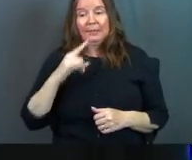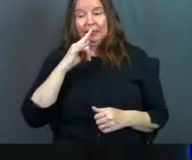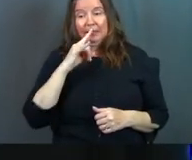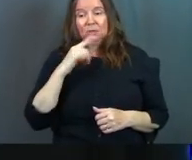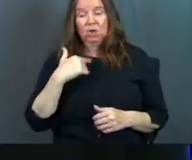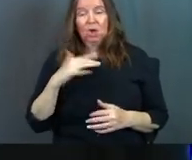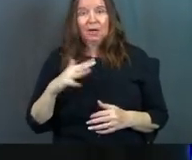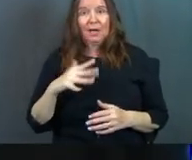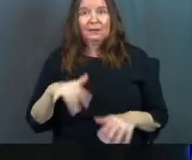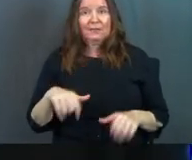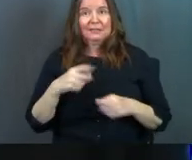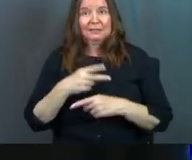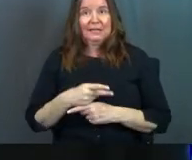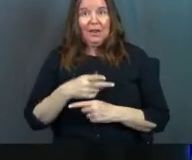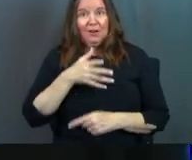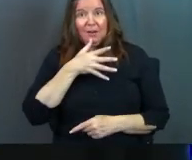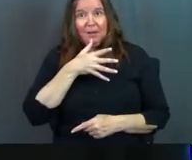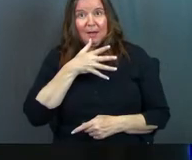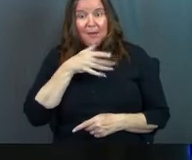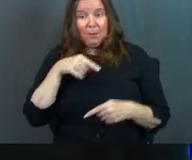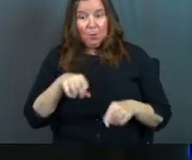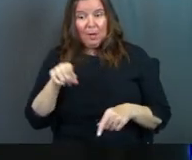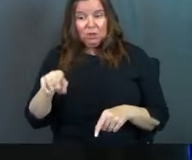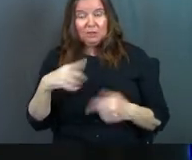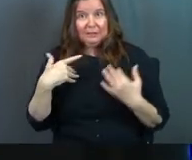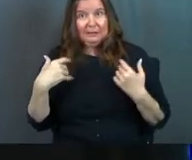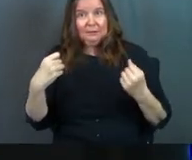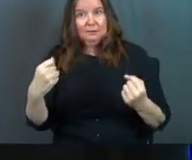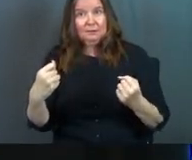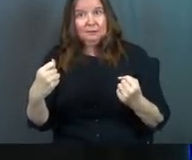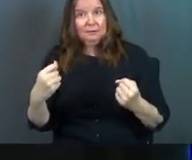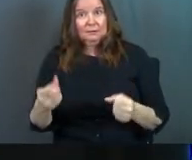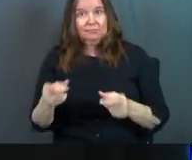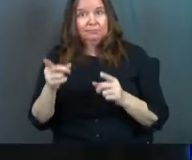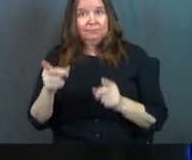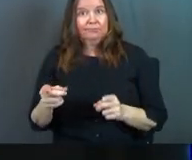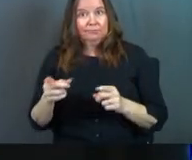kids are kind of taking care of mom while she gets better.